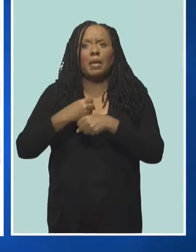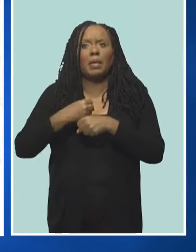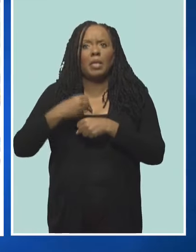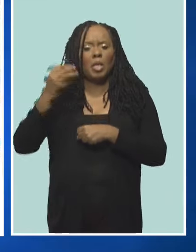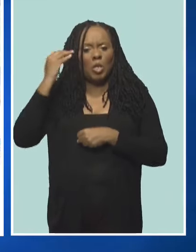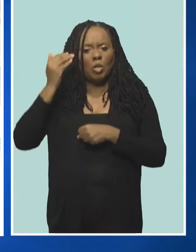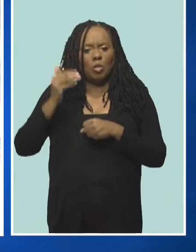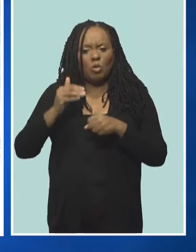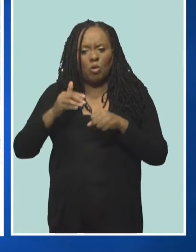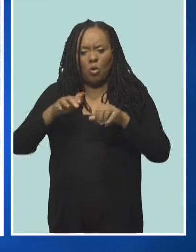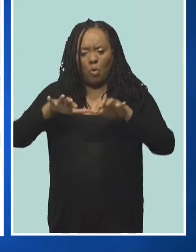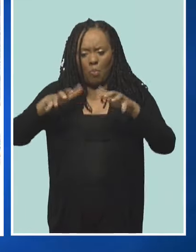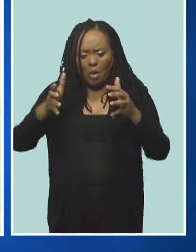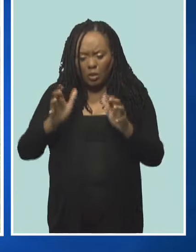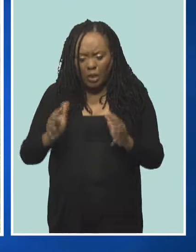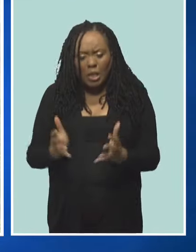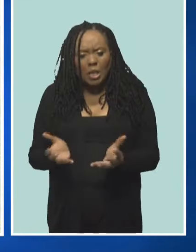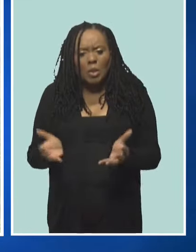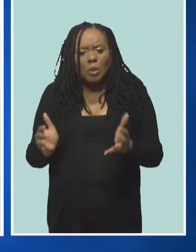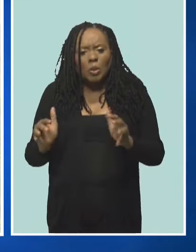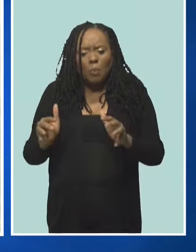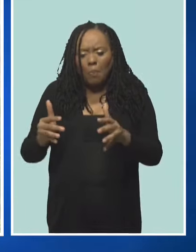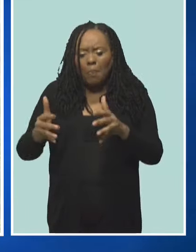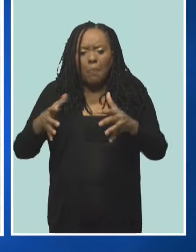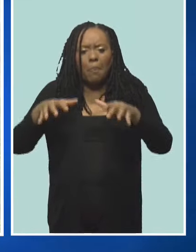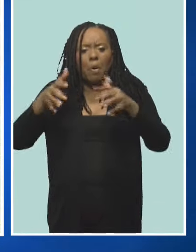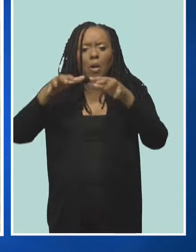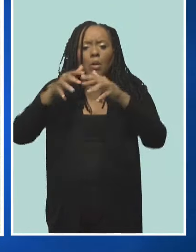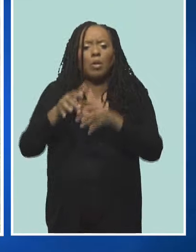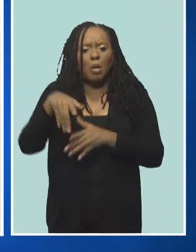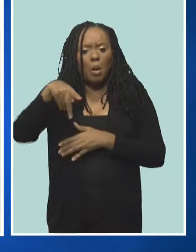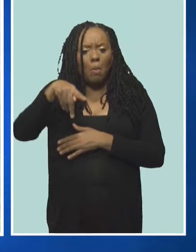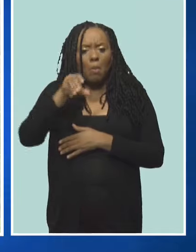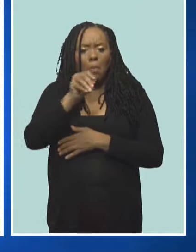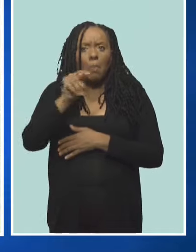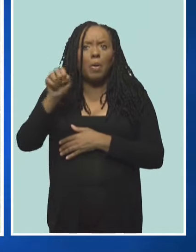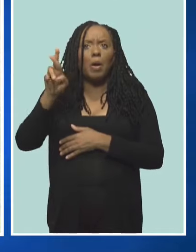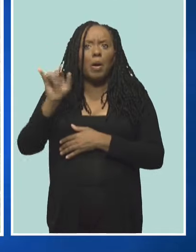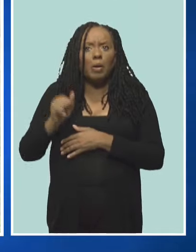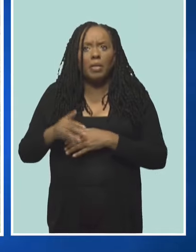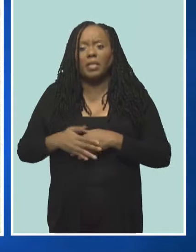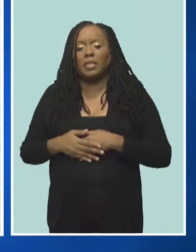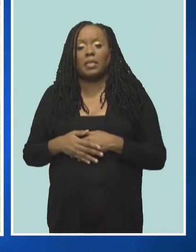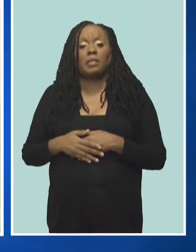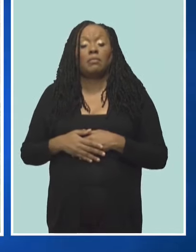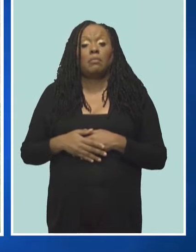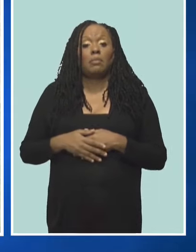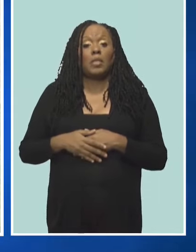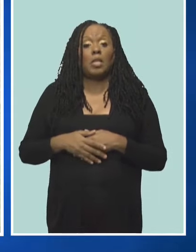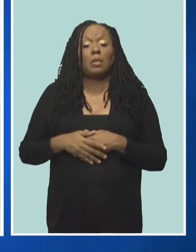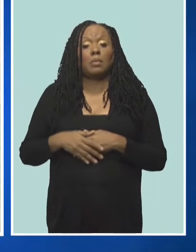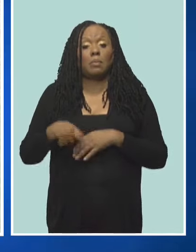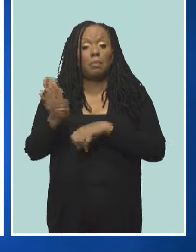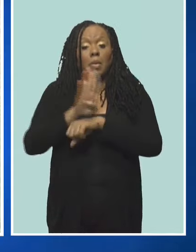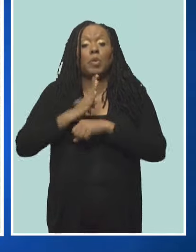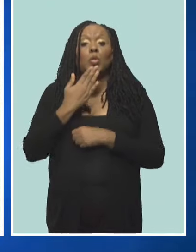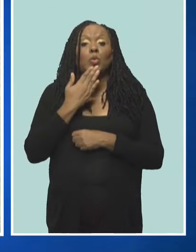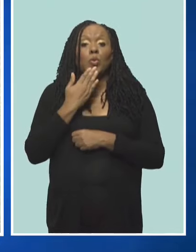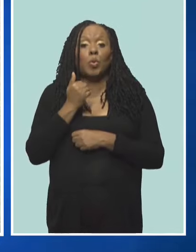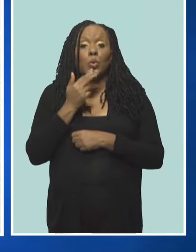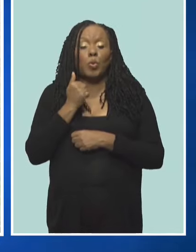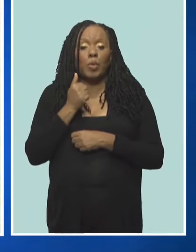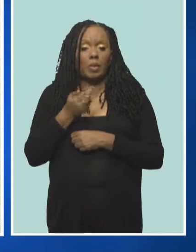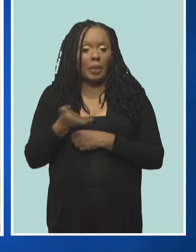have basketry on, we have traditional suites, to name a few. You can engage in